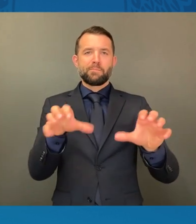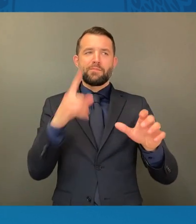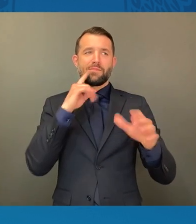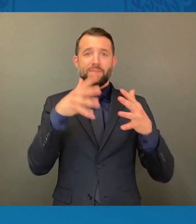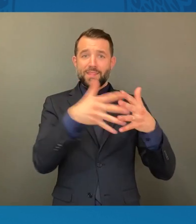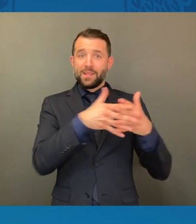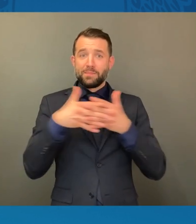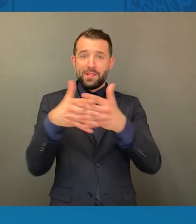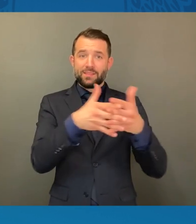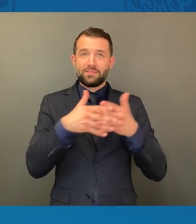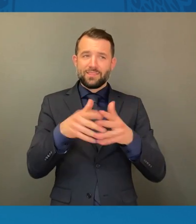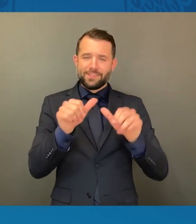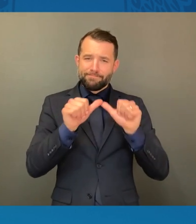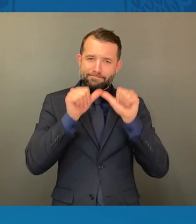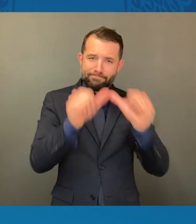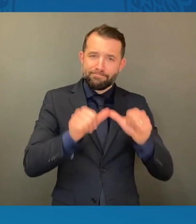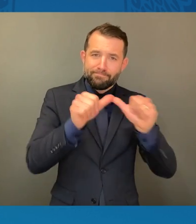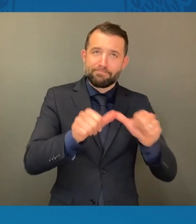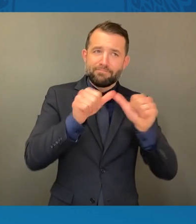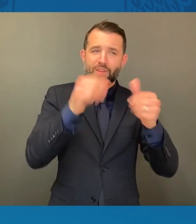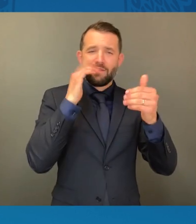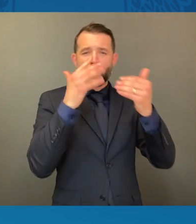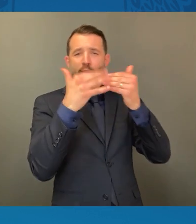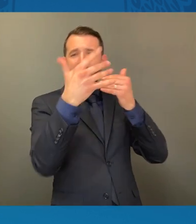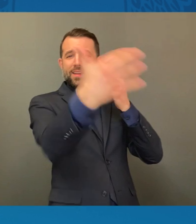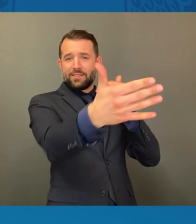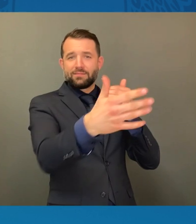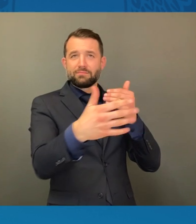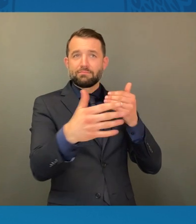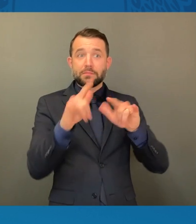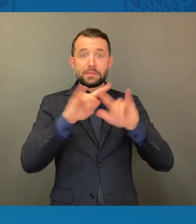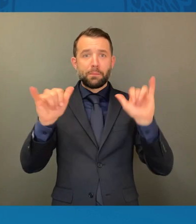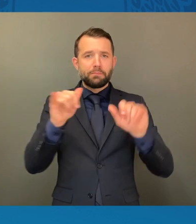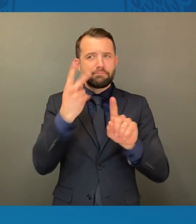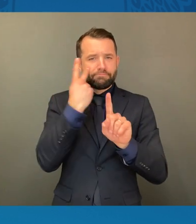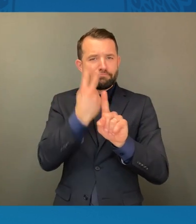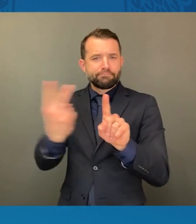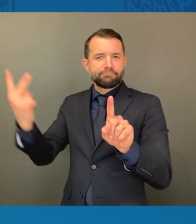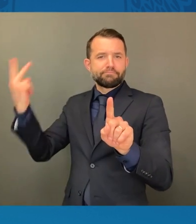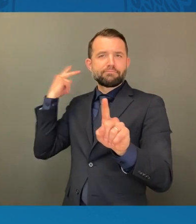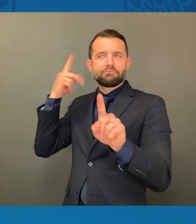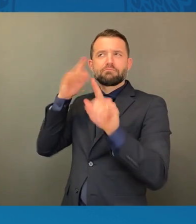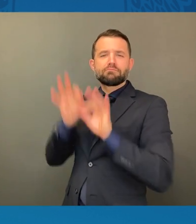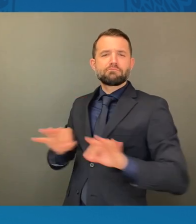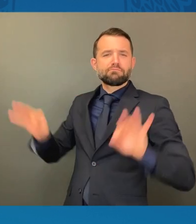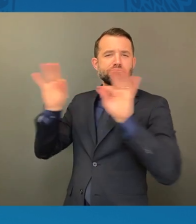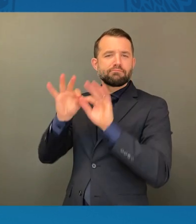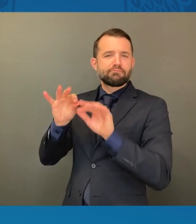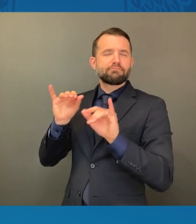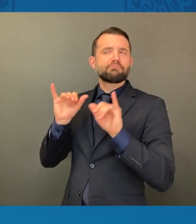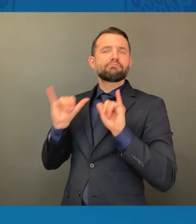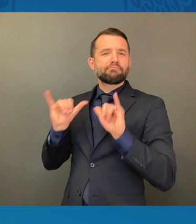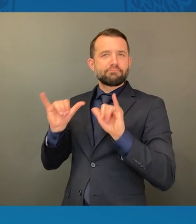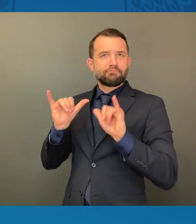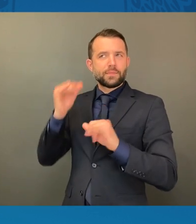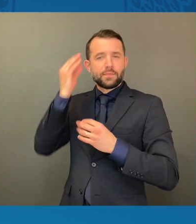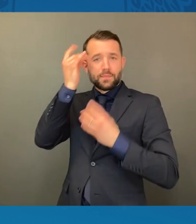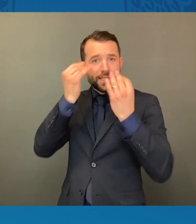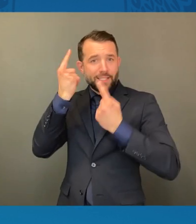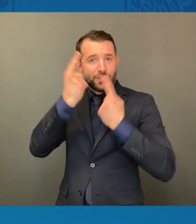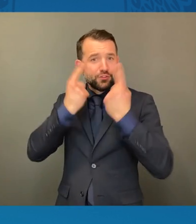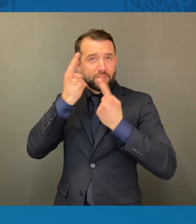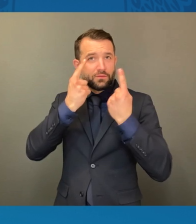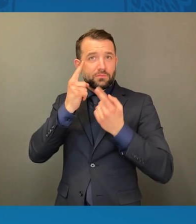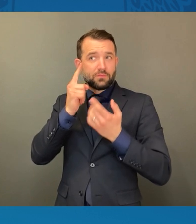on why it matters. Just think, last week, President